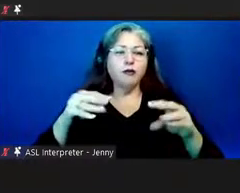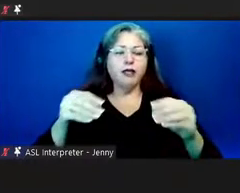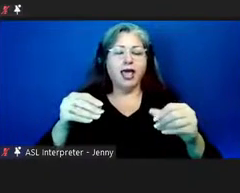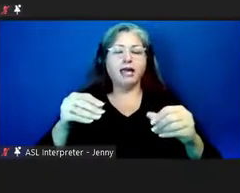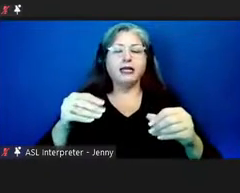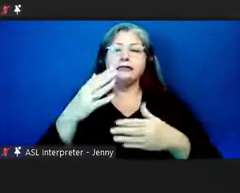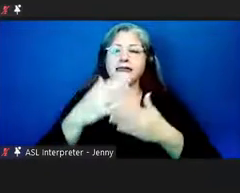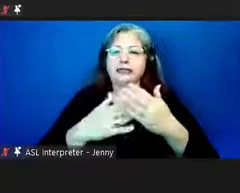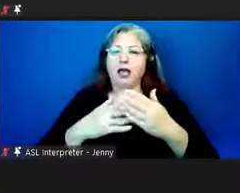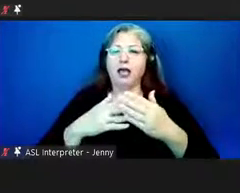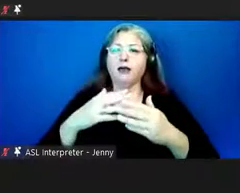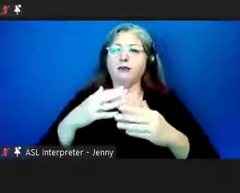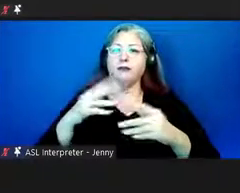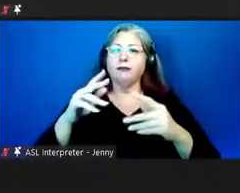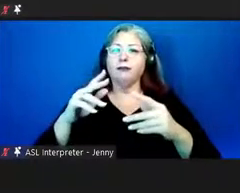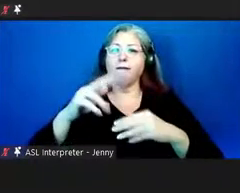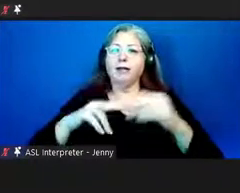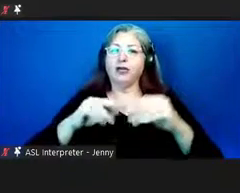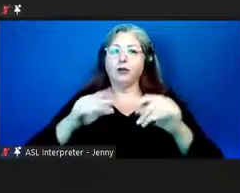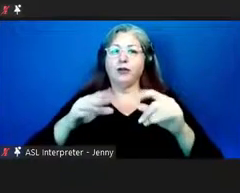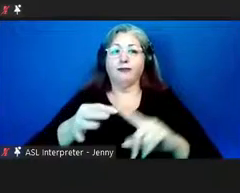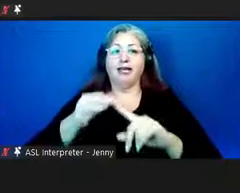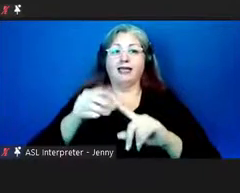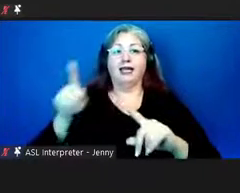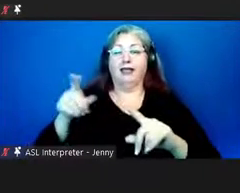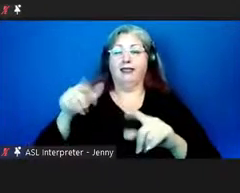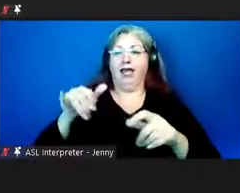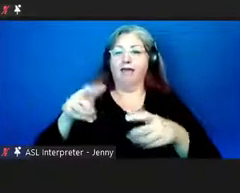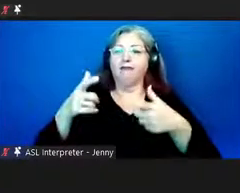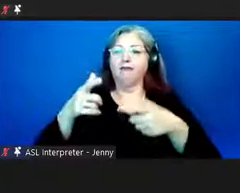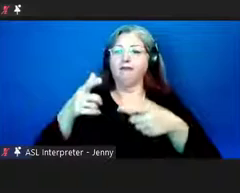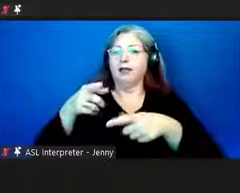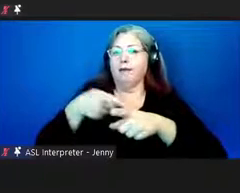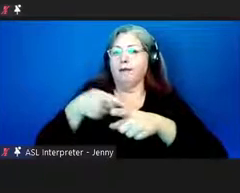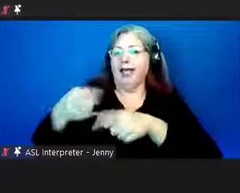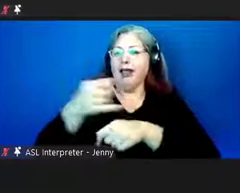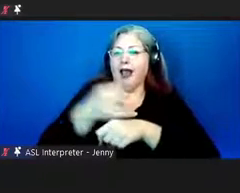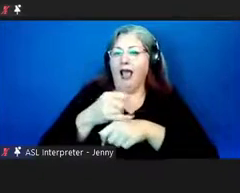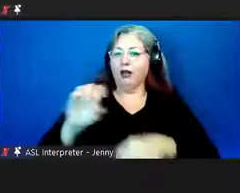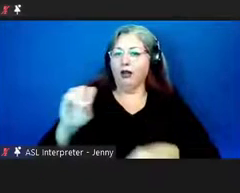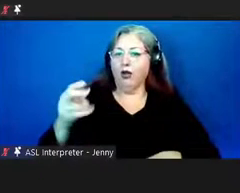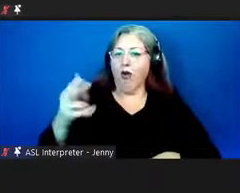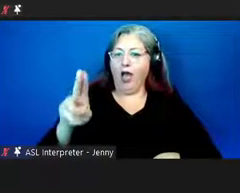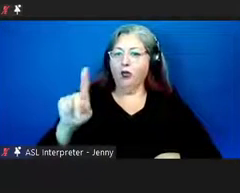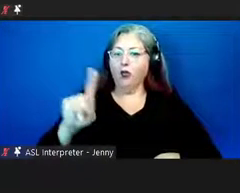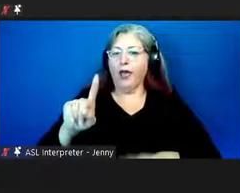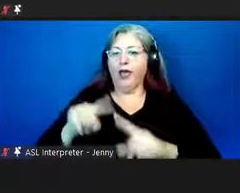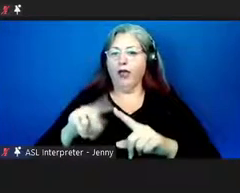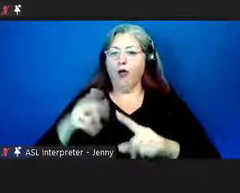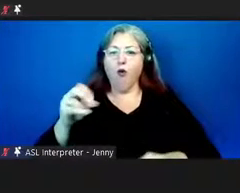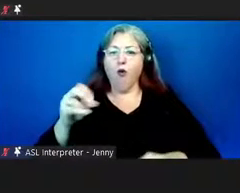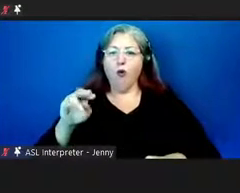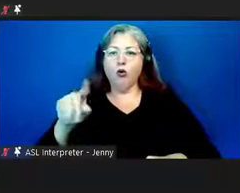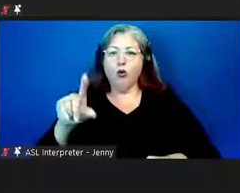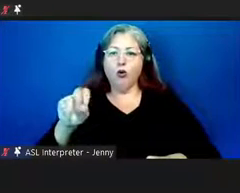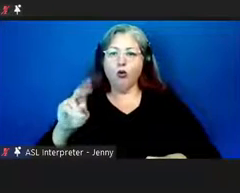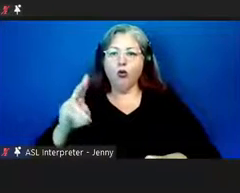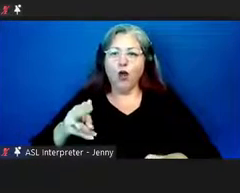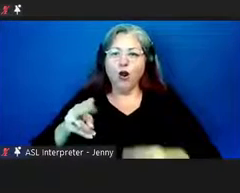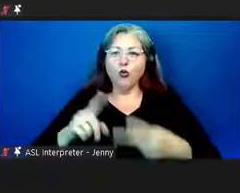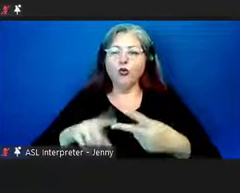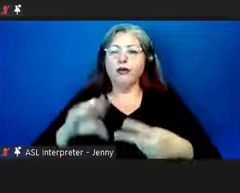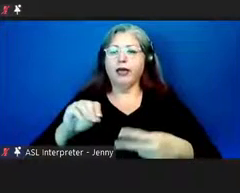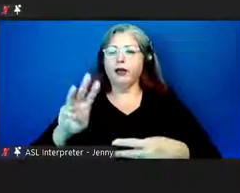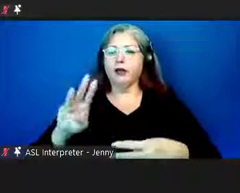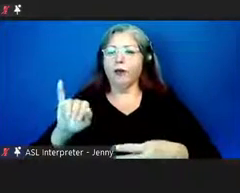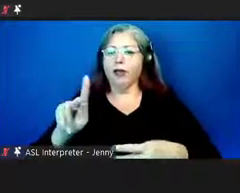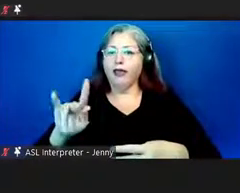development moving out especially on the main island of oahu where honolulu is and waikiki is and